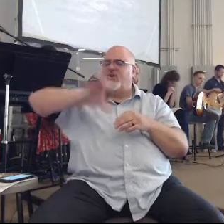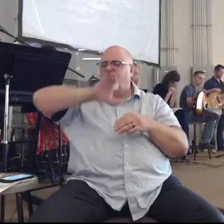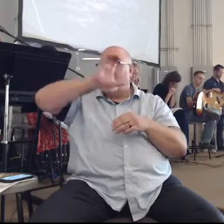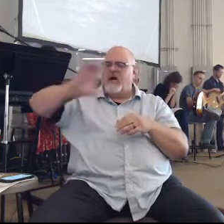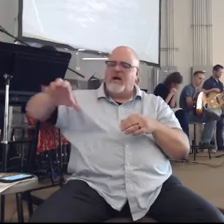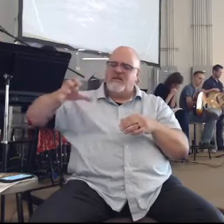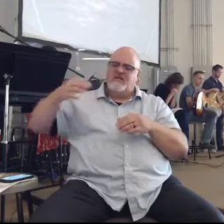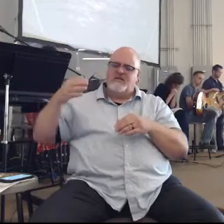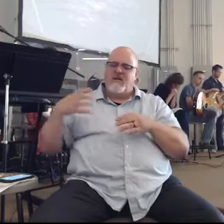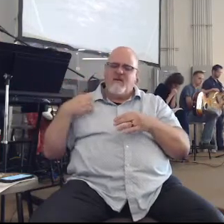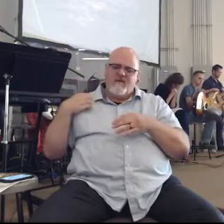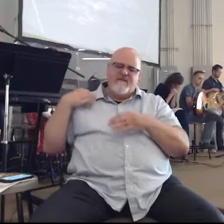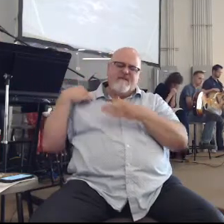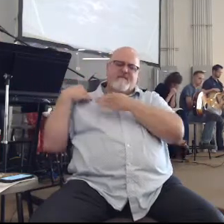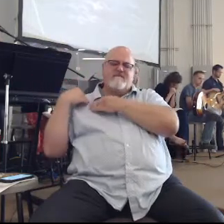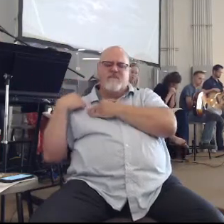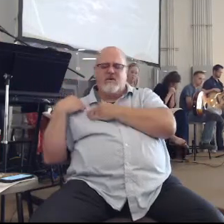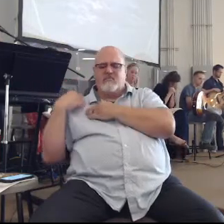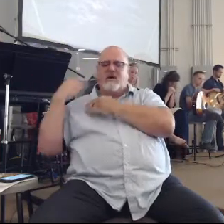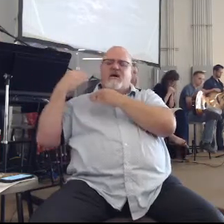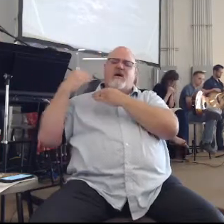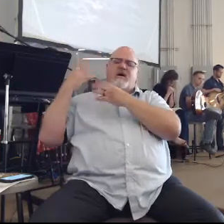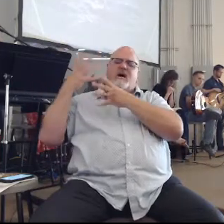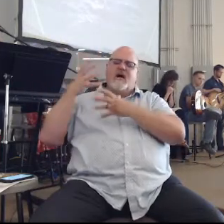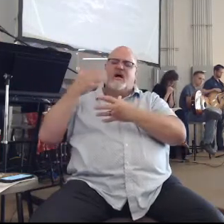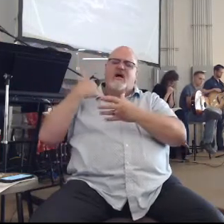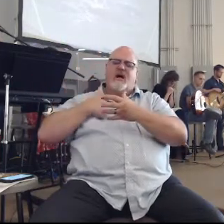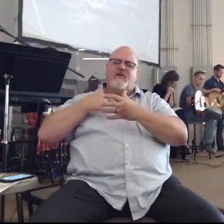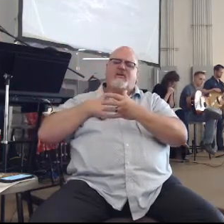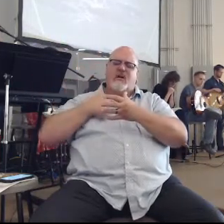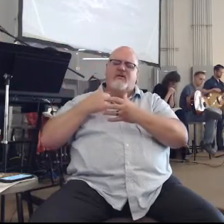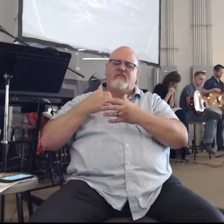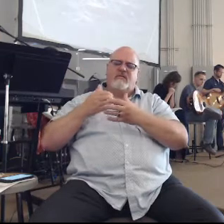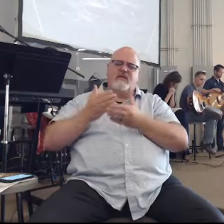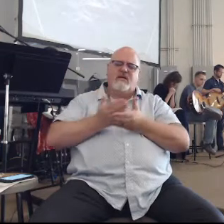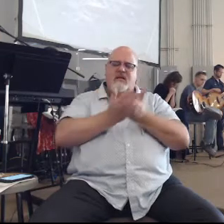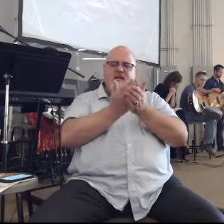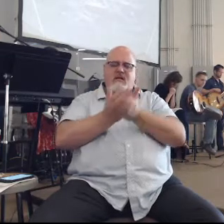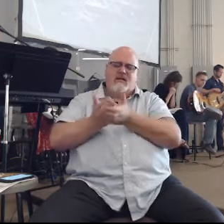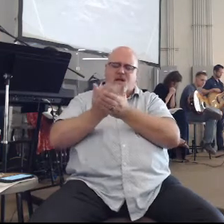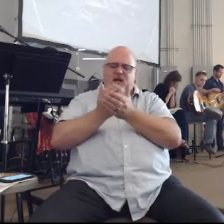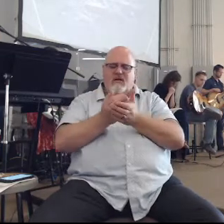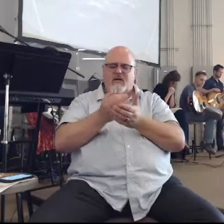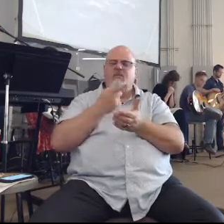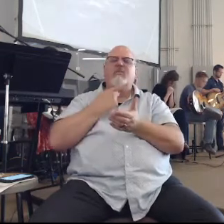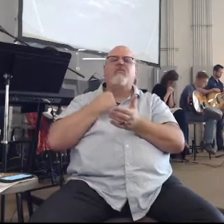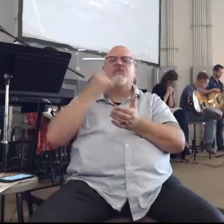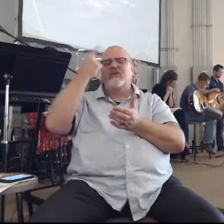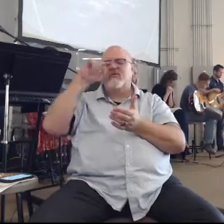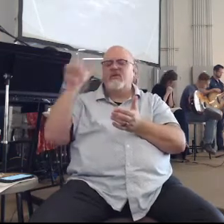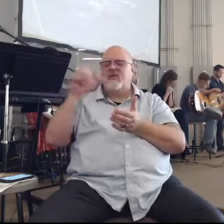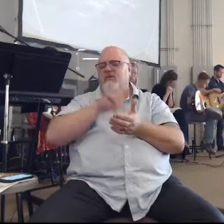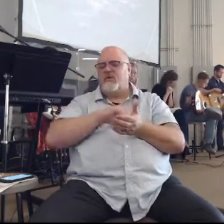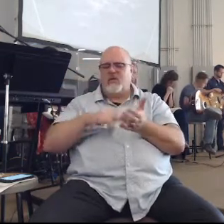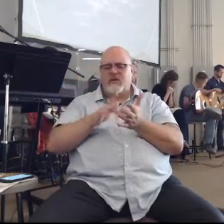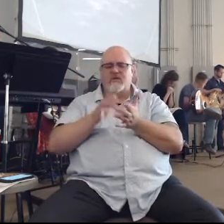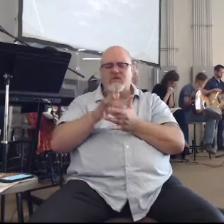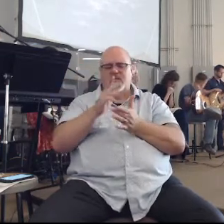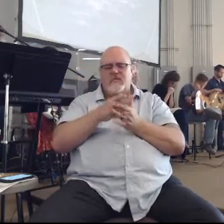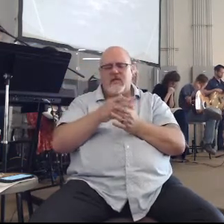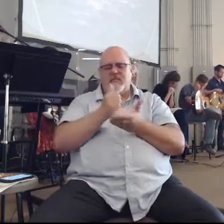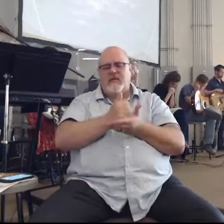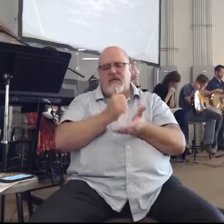Help us, Lord. We need your help in us. And satisfy our thirst with you, Lord. In Jesus' name.